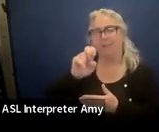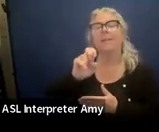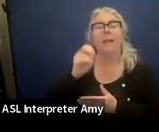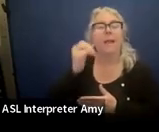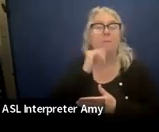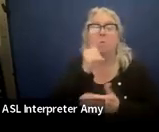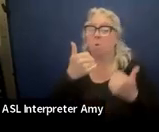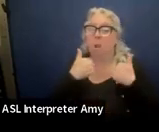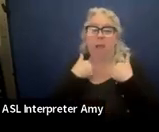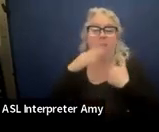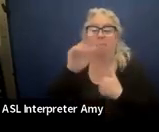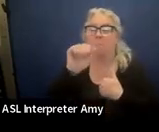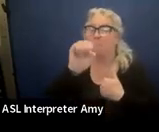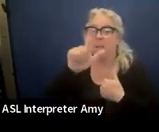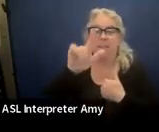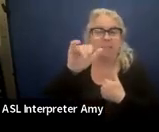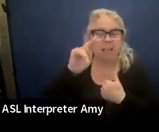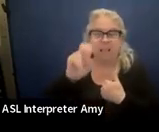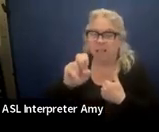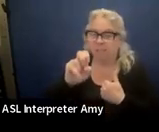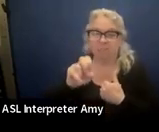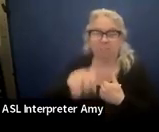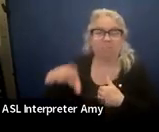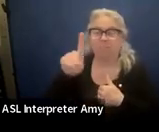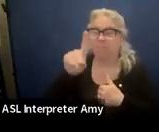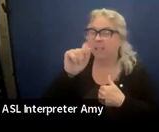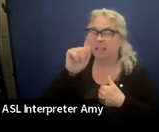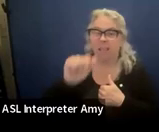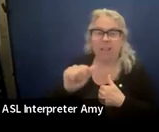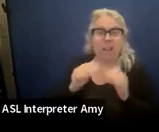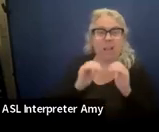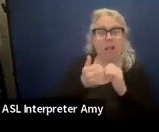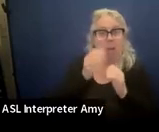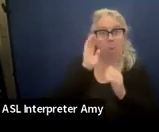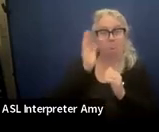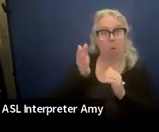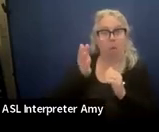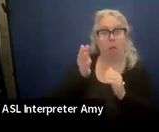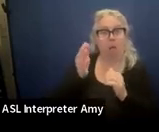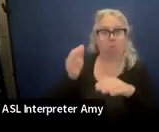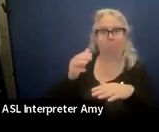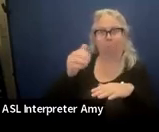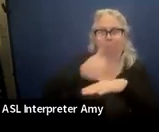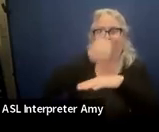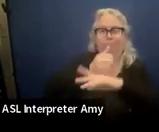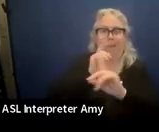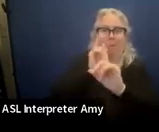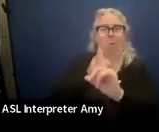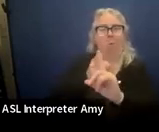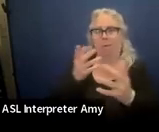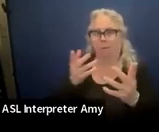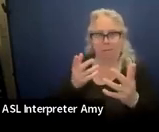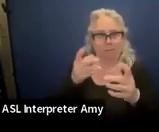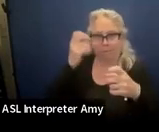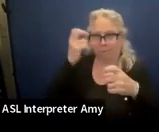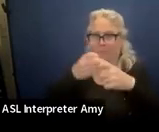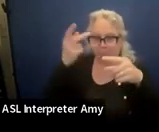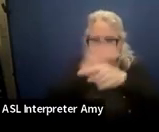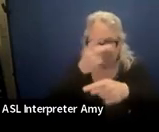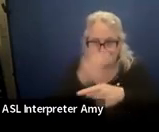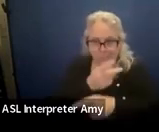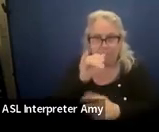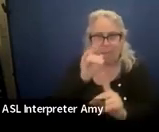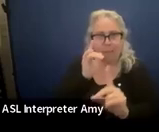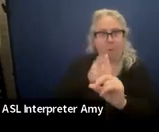you don't have your baseline data, how are you going to make that goal? How are you going to reasonably calculate that goal